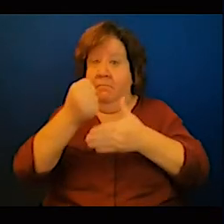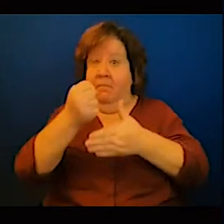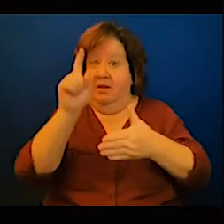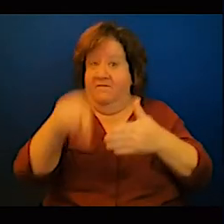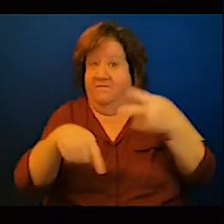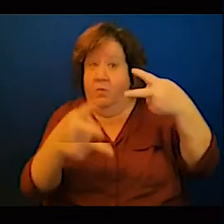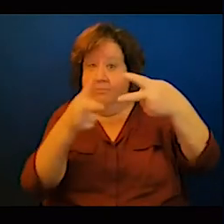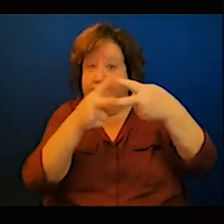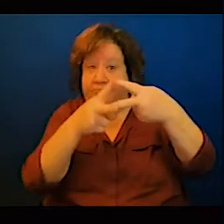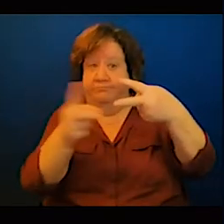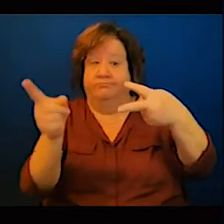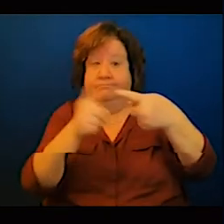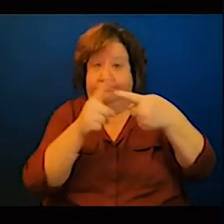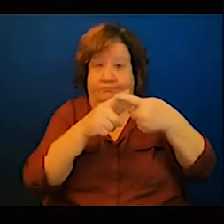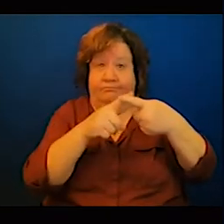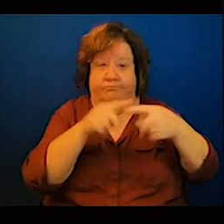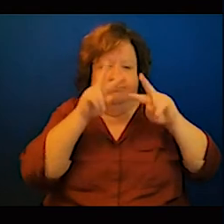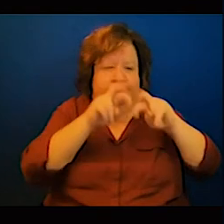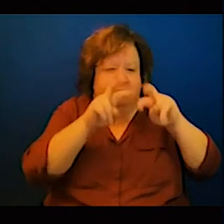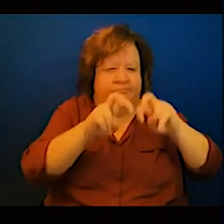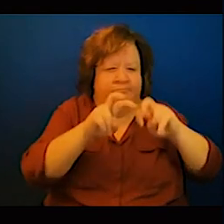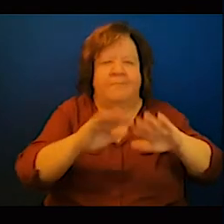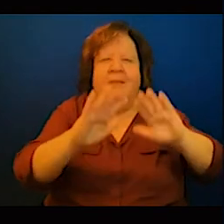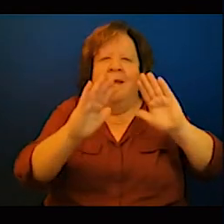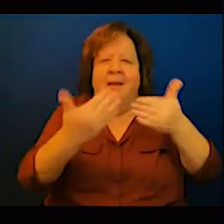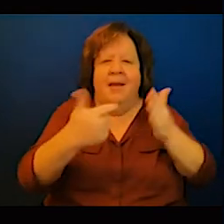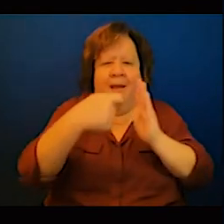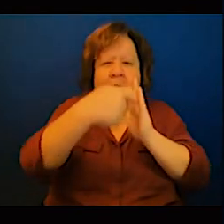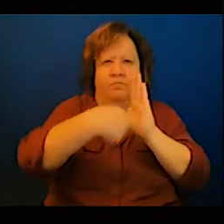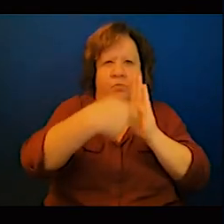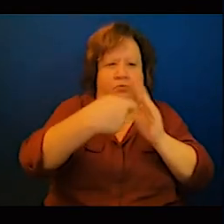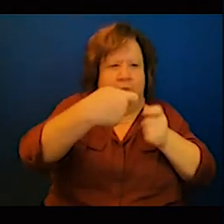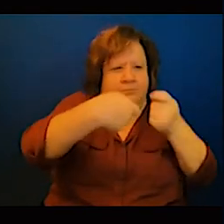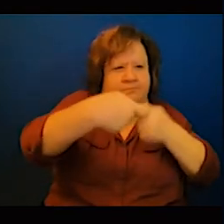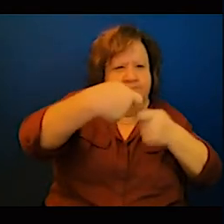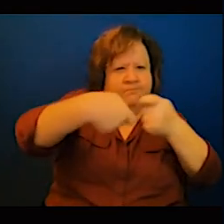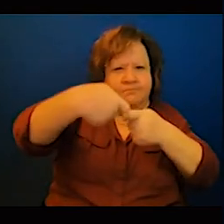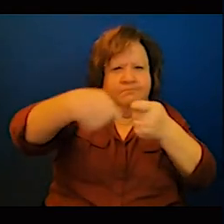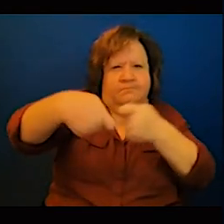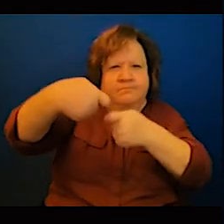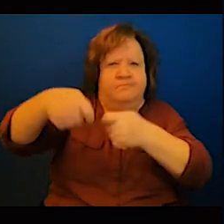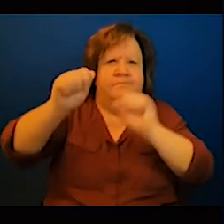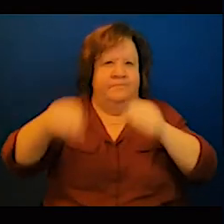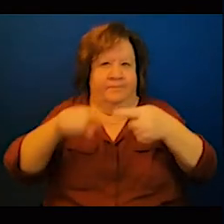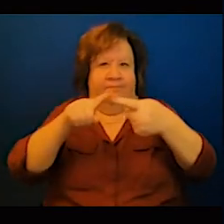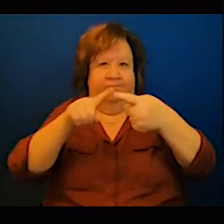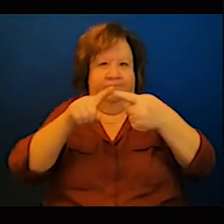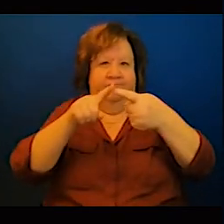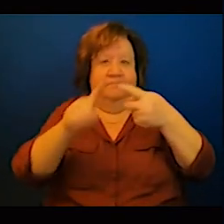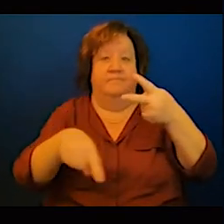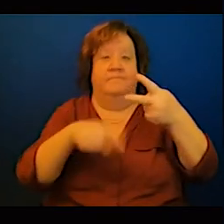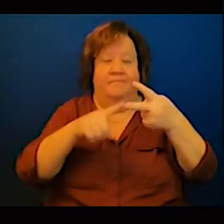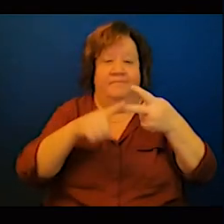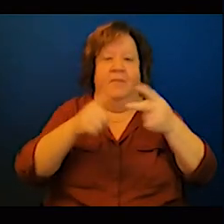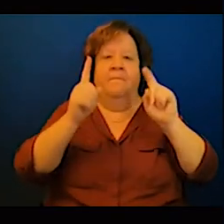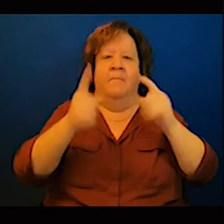private partnership system in place to make sure that we are going to cater in private sector to help develop